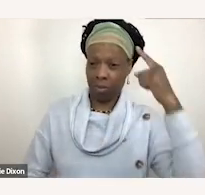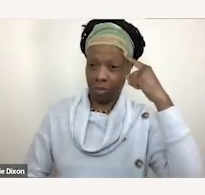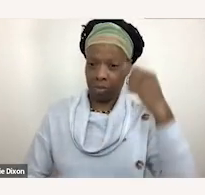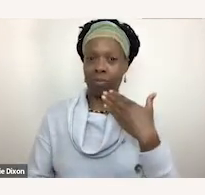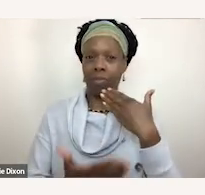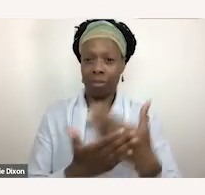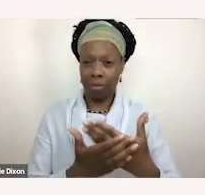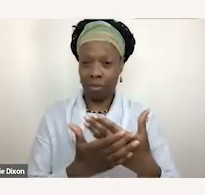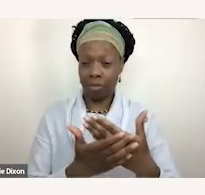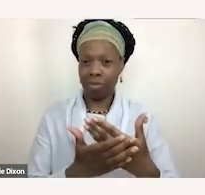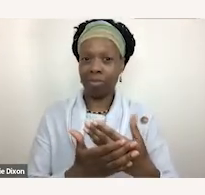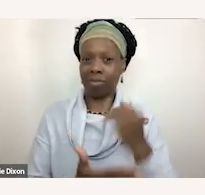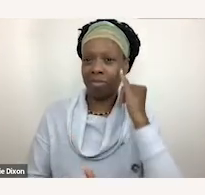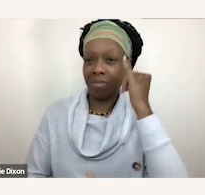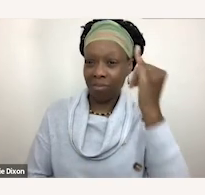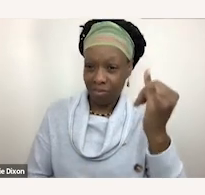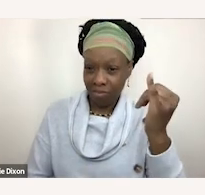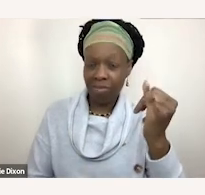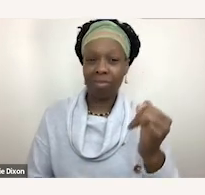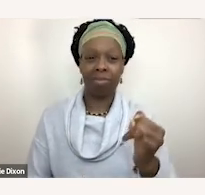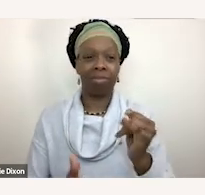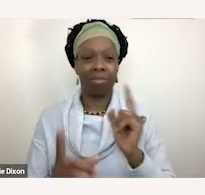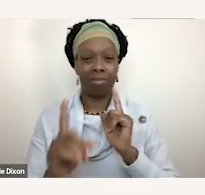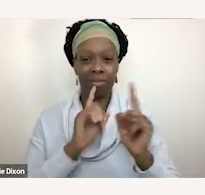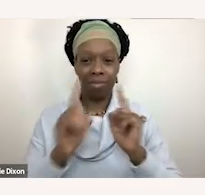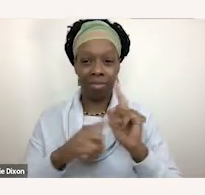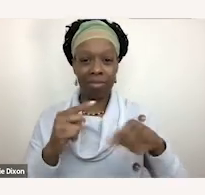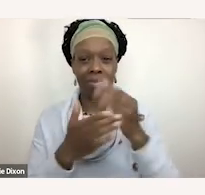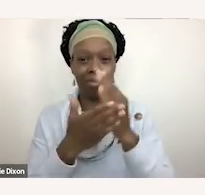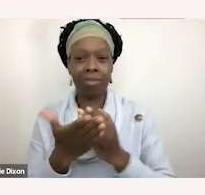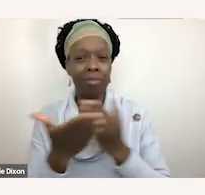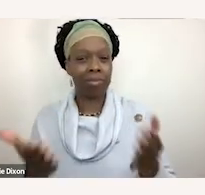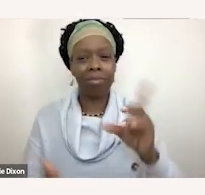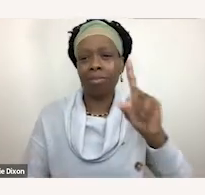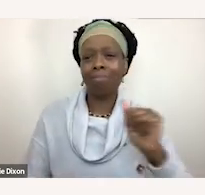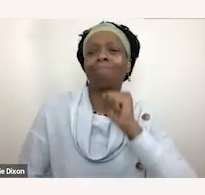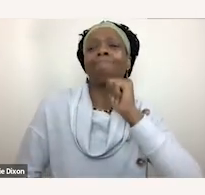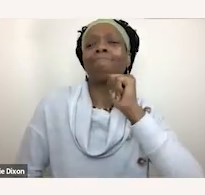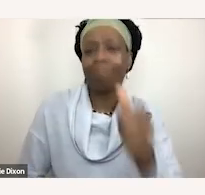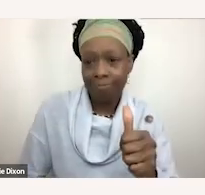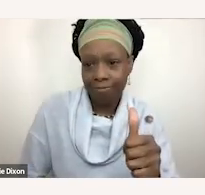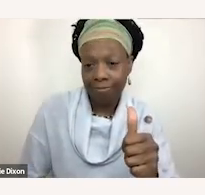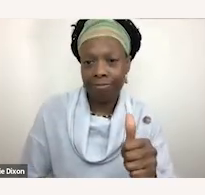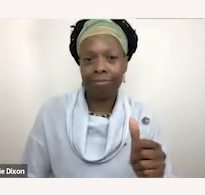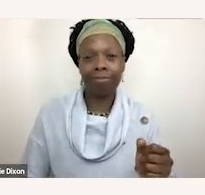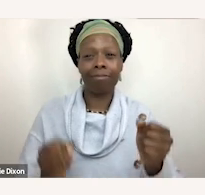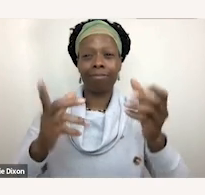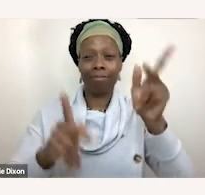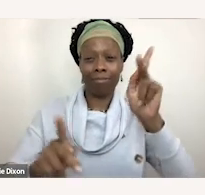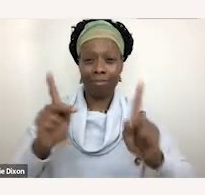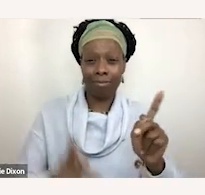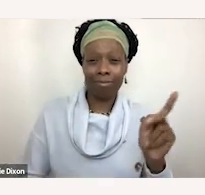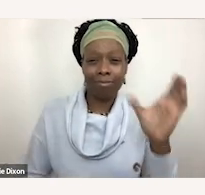super helpful to talk about some things that disability isn't. A lot of folks have